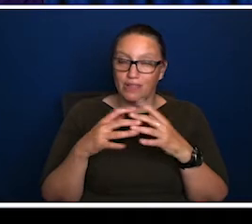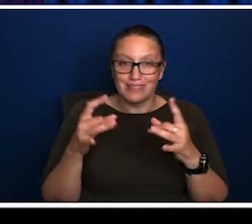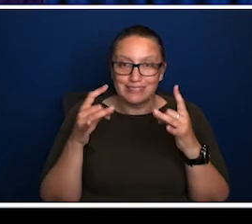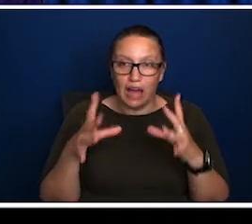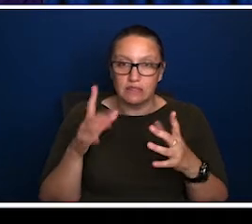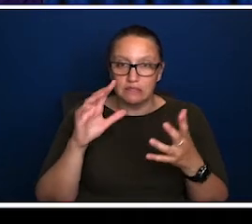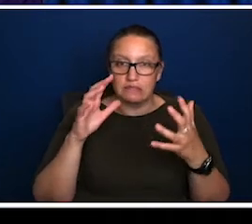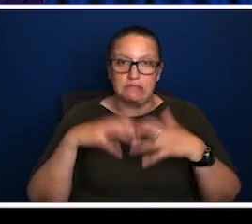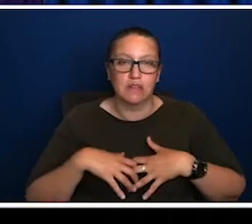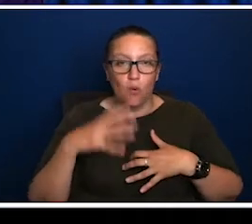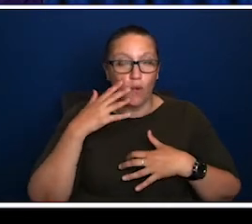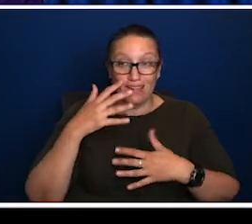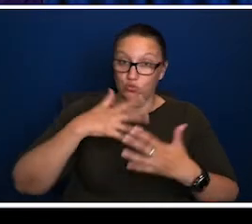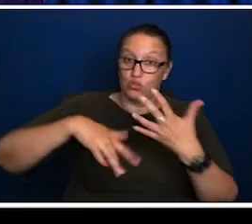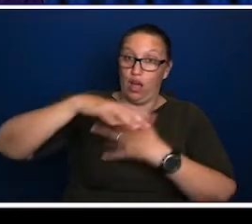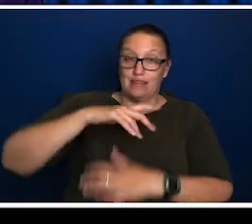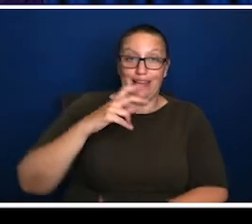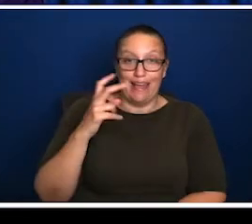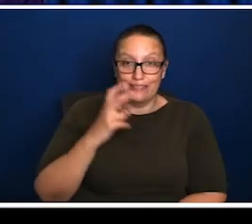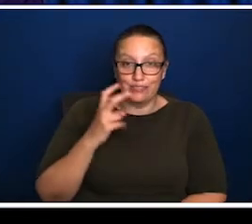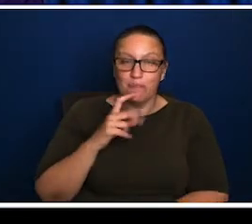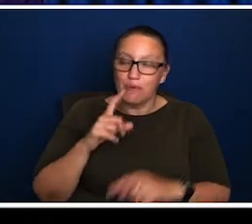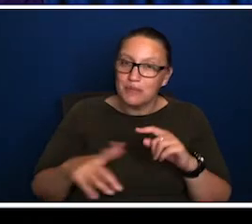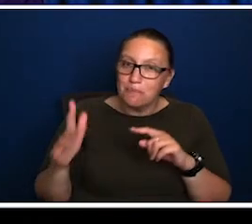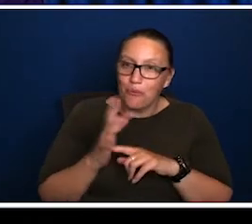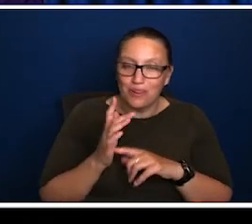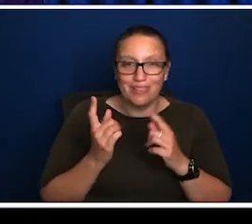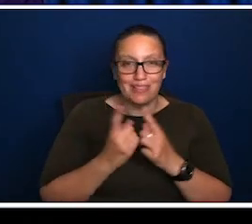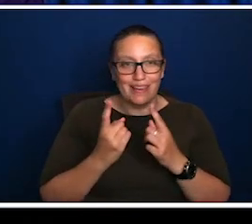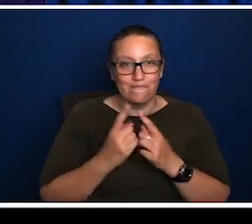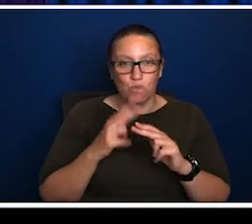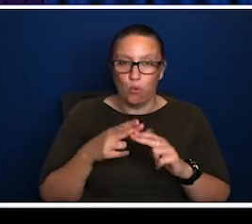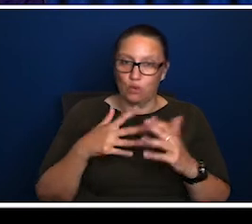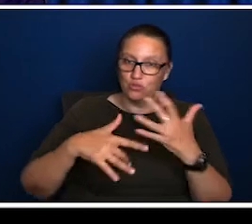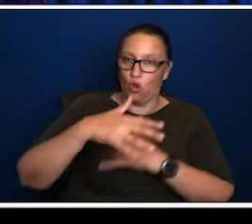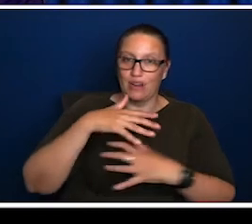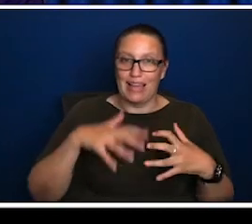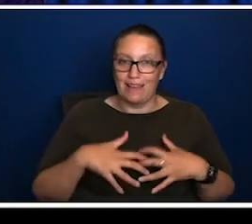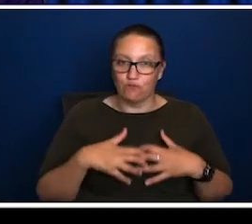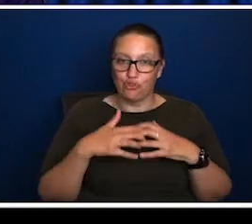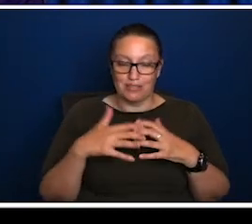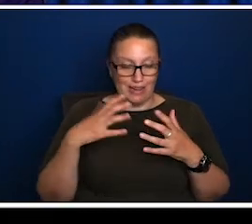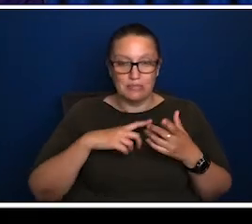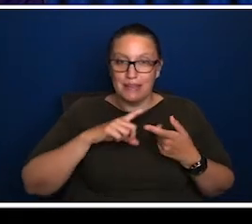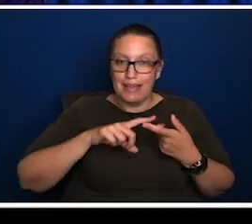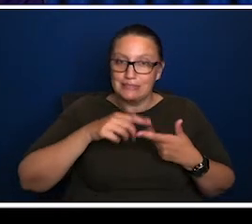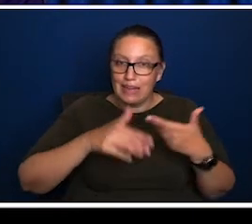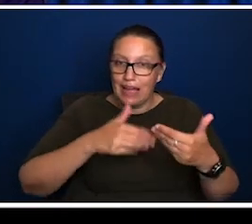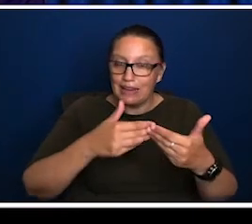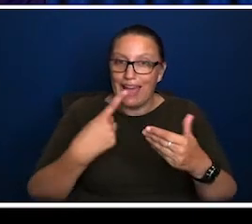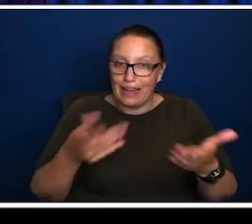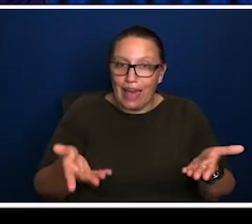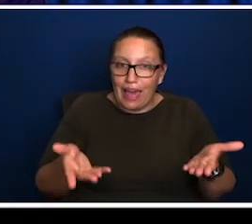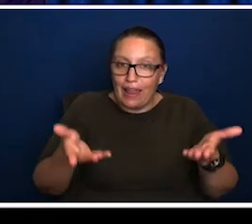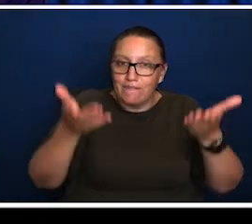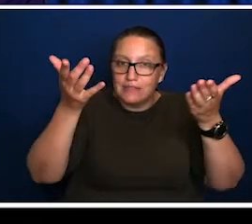where, in a sense, a lot of the social infrastructure that starts to fray when societies age, the most important part of that social infrastructure that needs